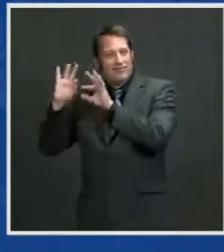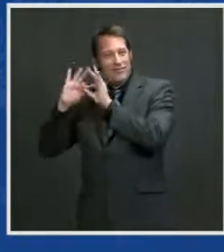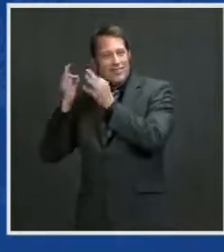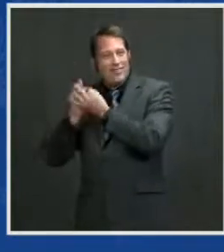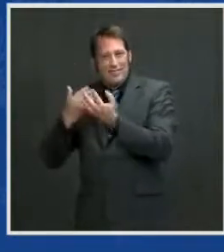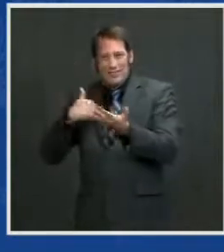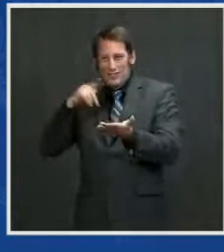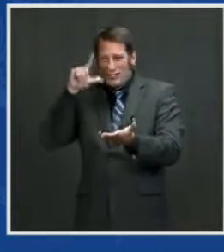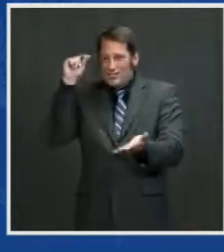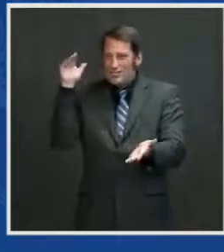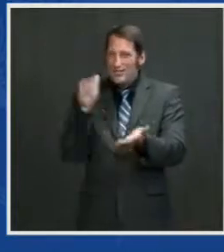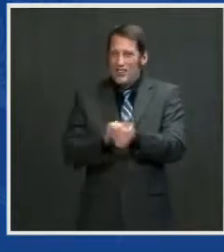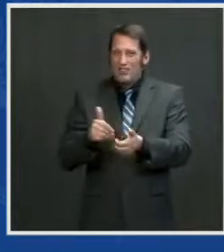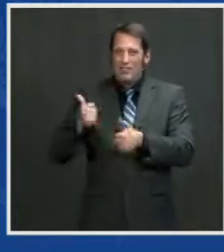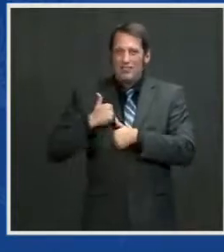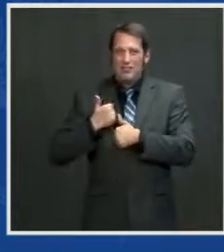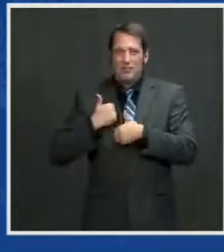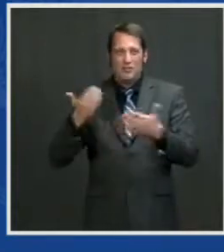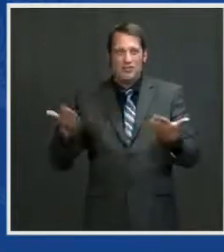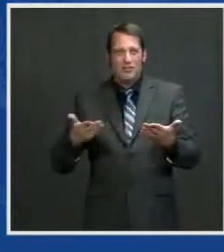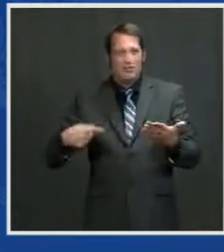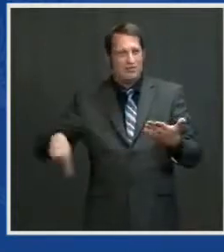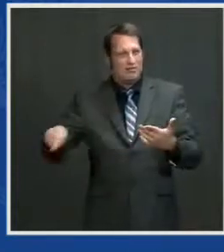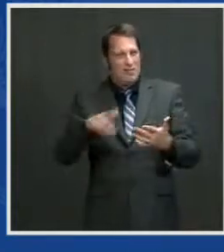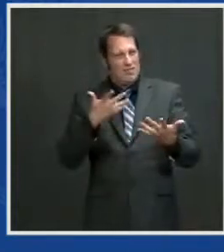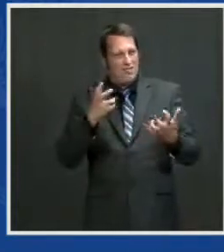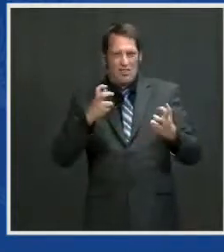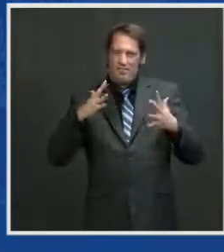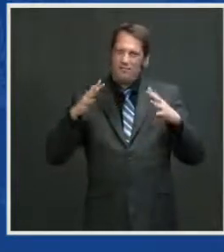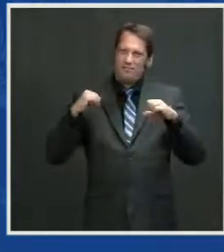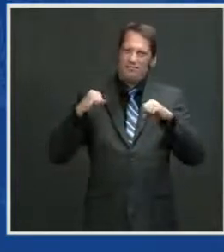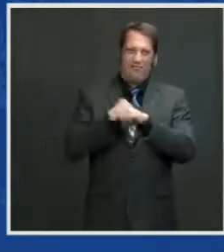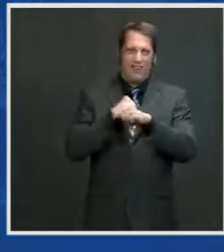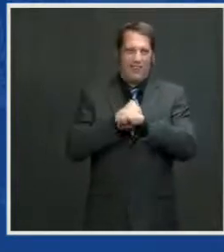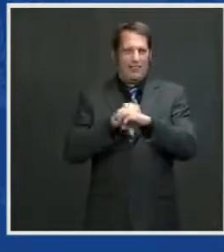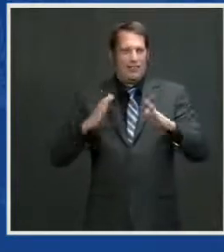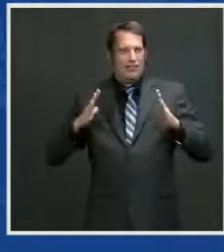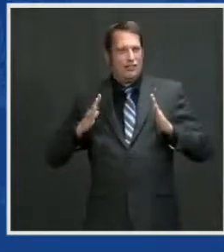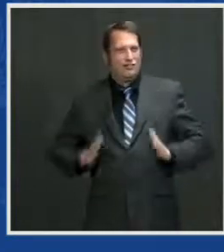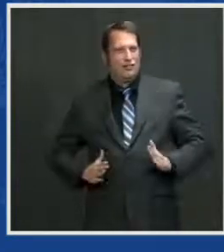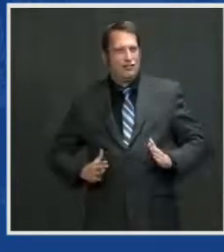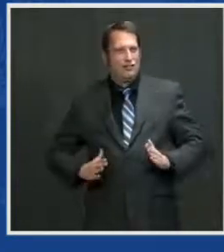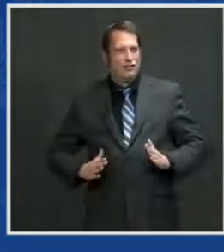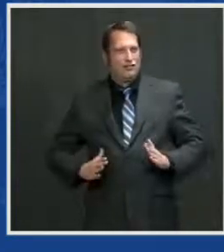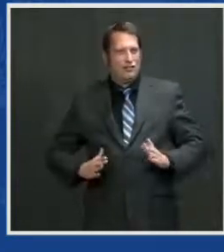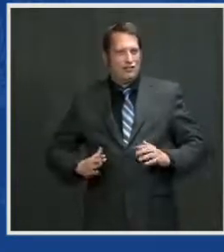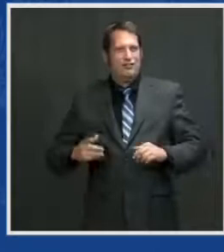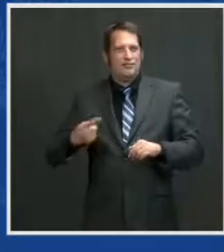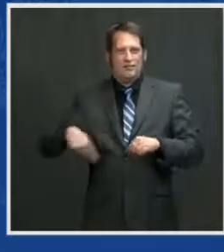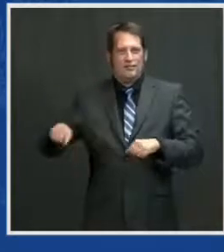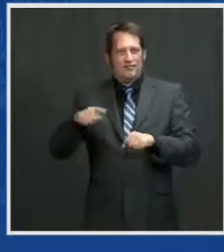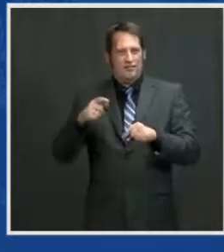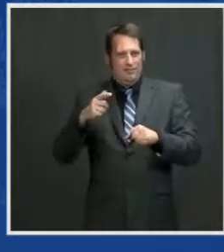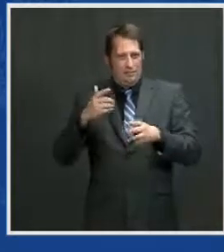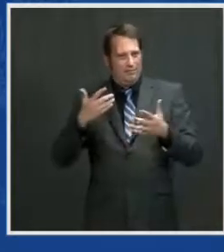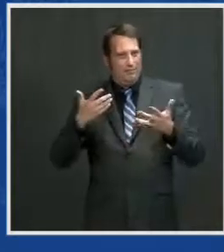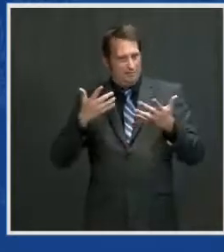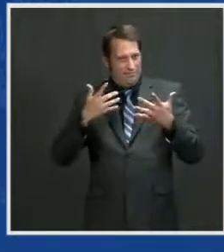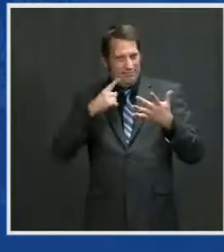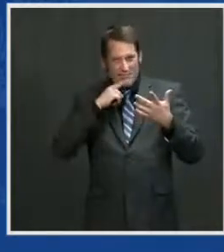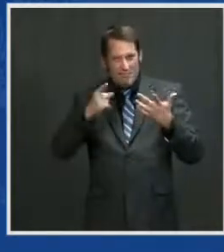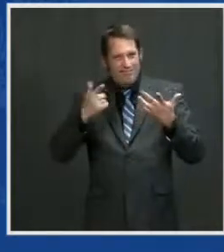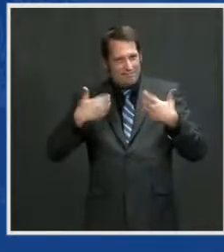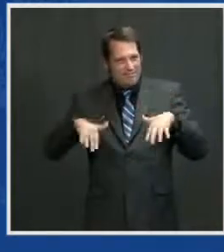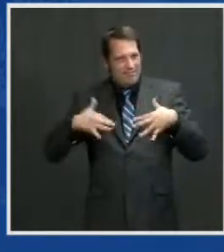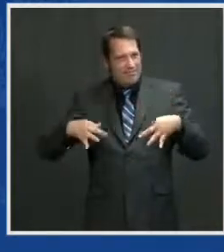you're diplomats and you're bridge builders. You are the essential part of what makes up this